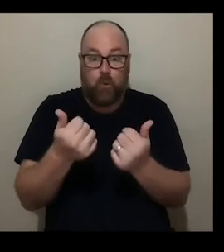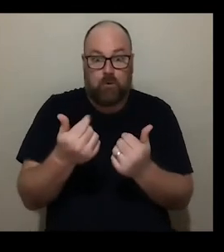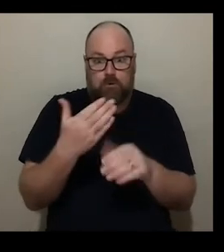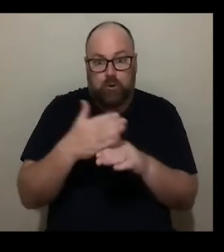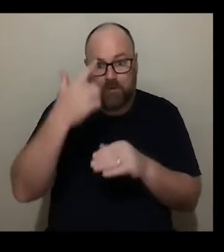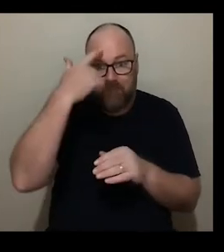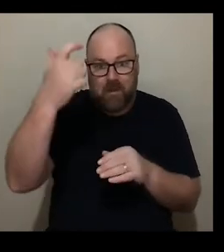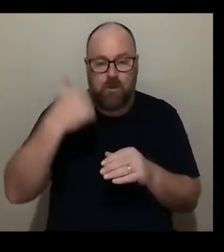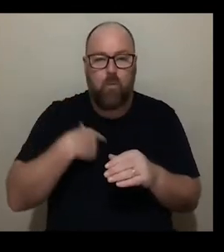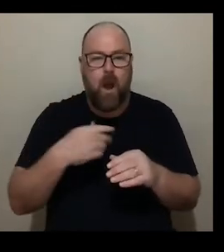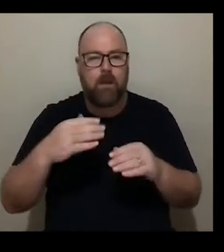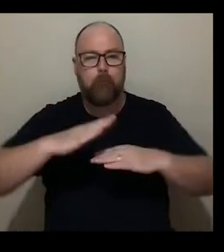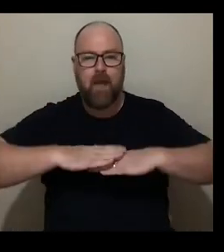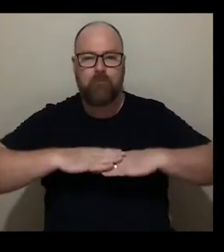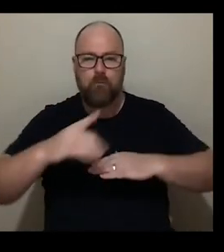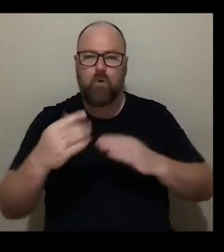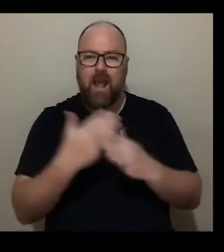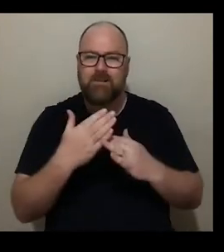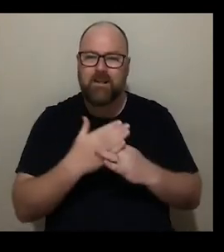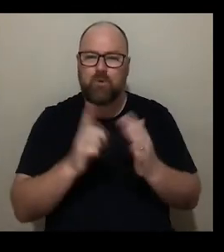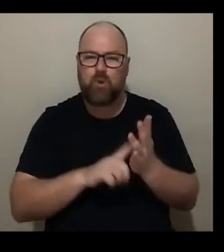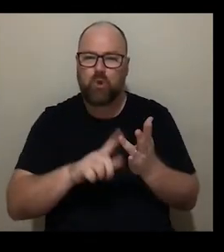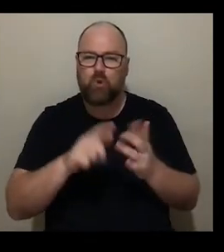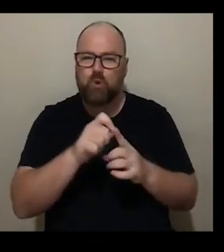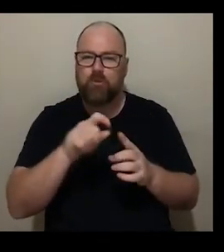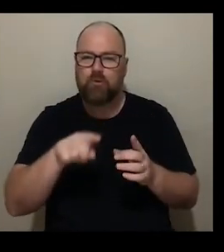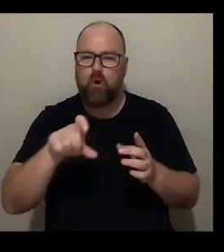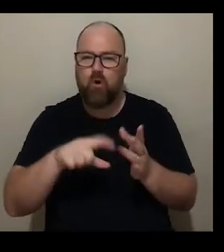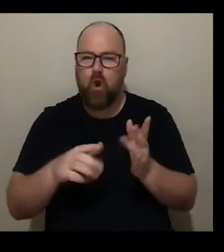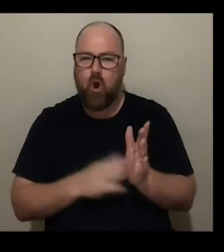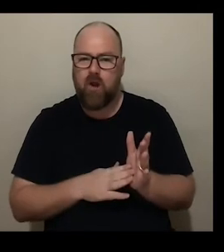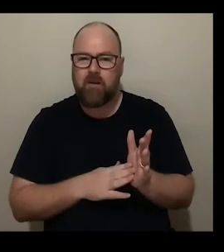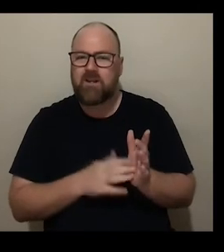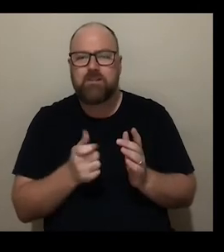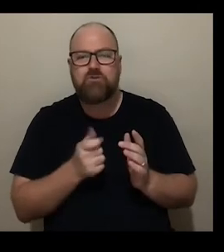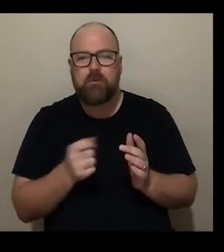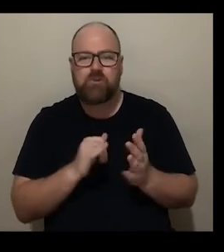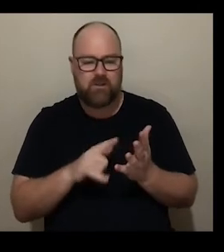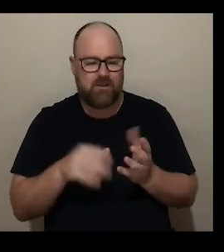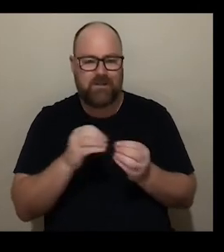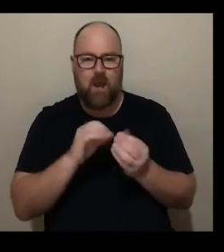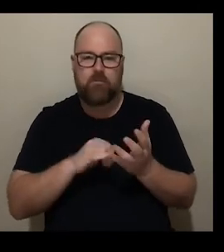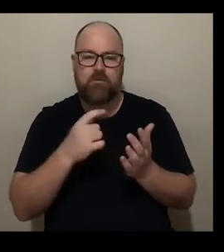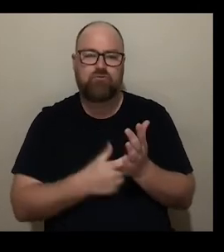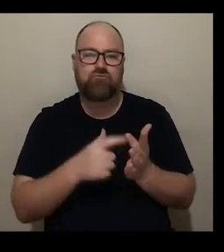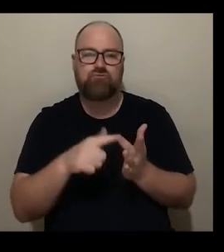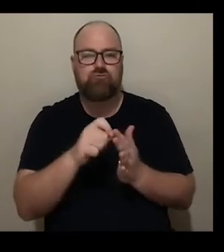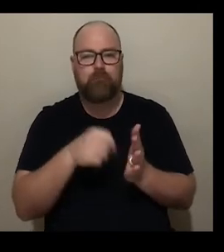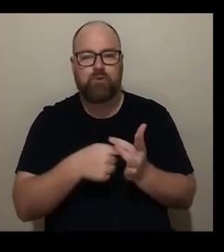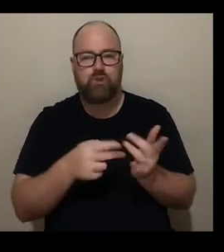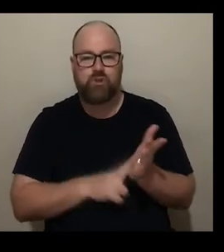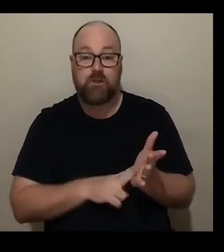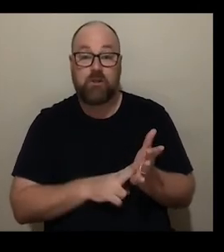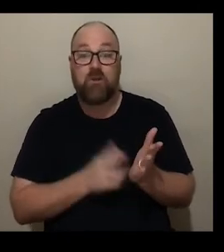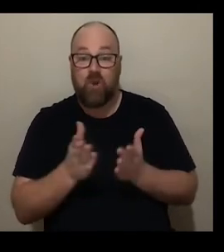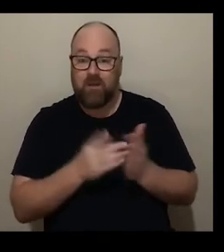of the platforms i came across is um accessible loop.com i don't know if you know it it's a subscription service it's a really fantastic new platform that